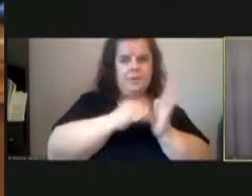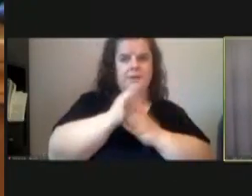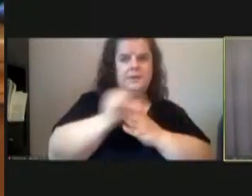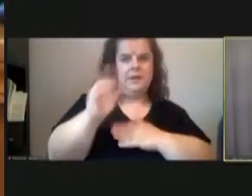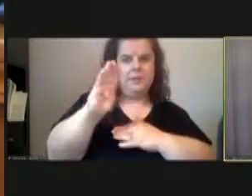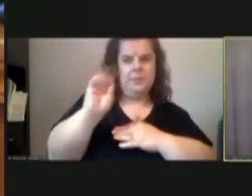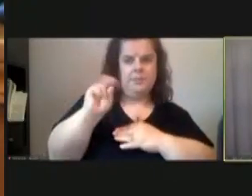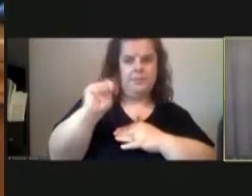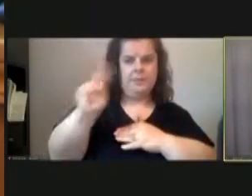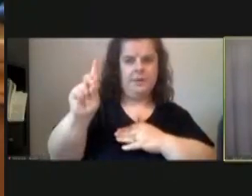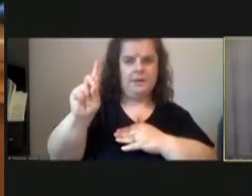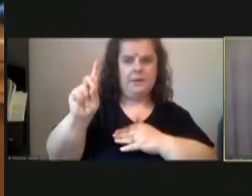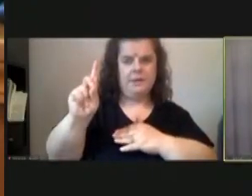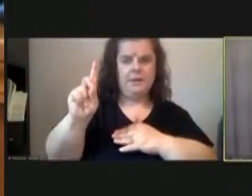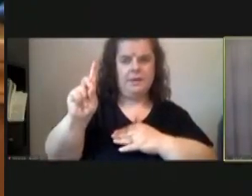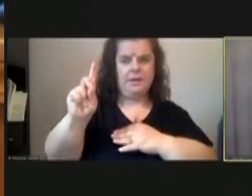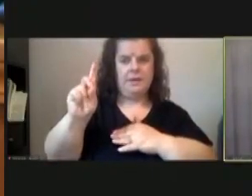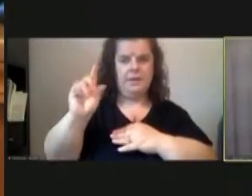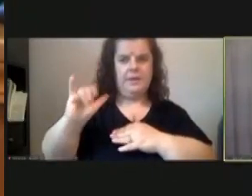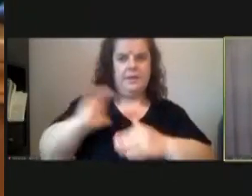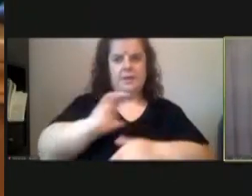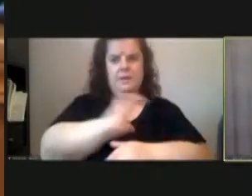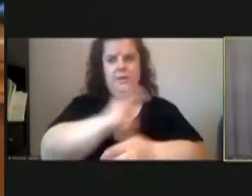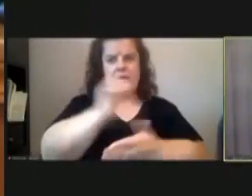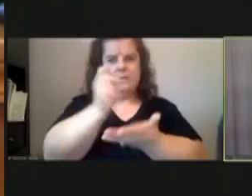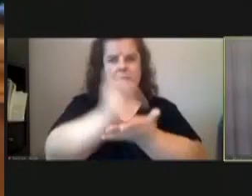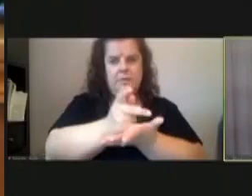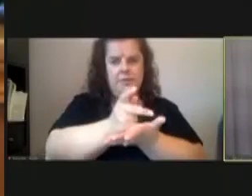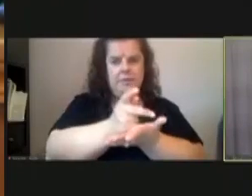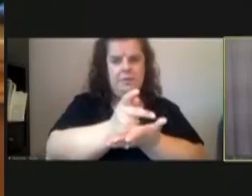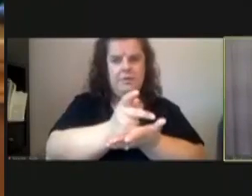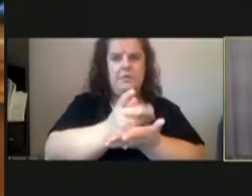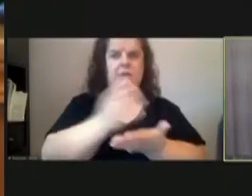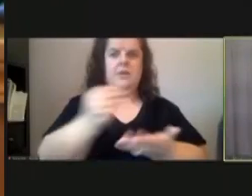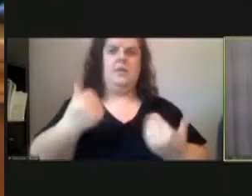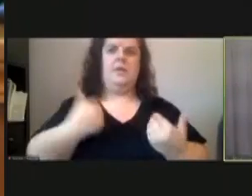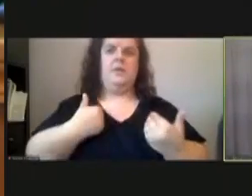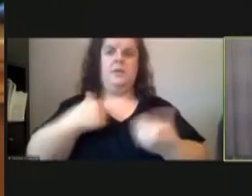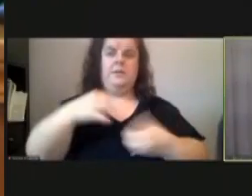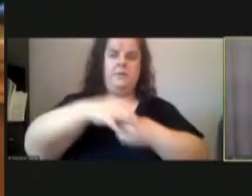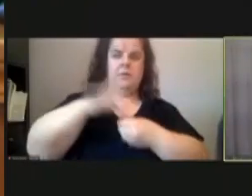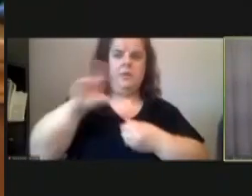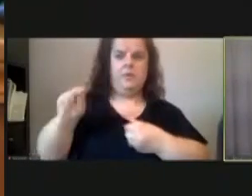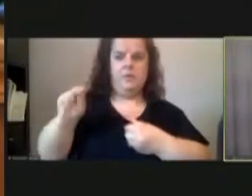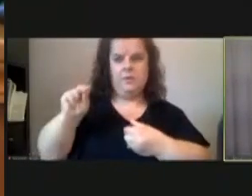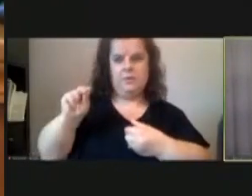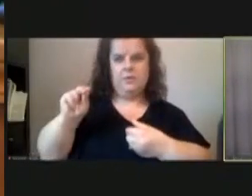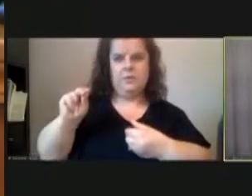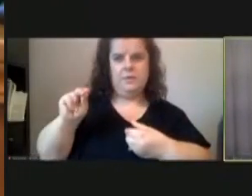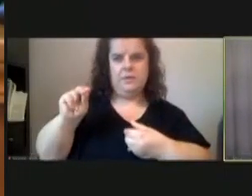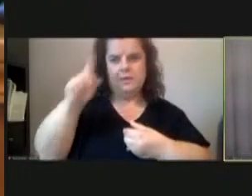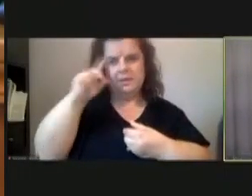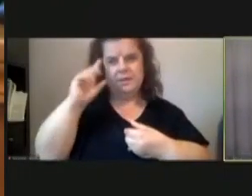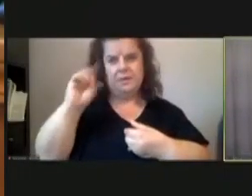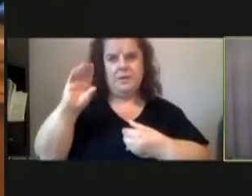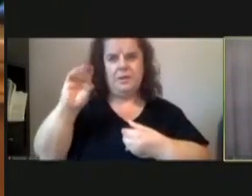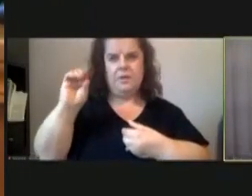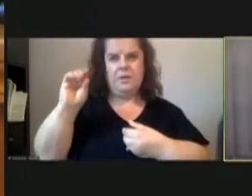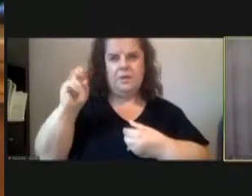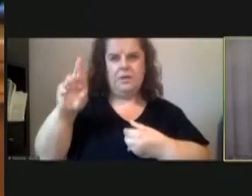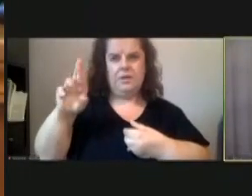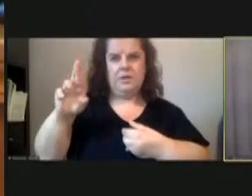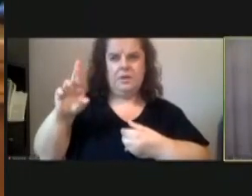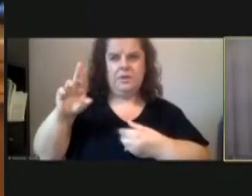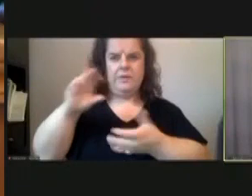um that council approved and and myself i voted no and i think council o'connor would have known the bar way